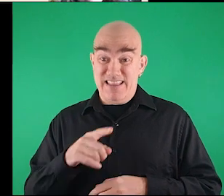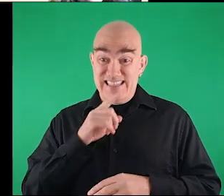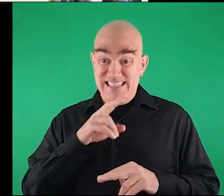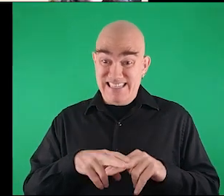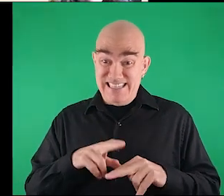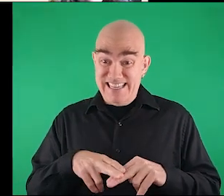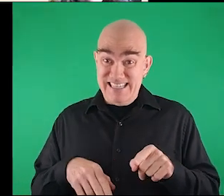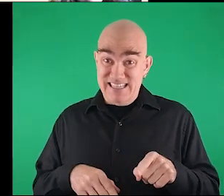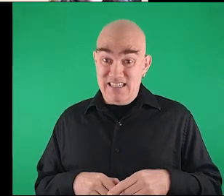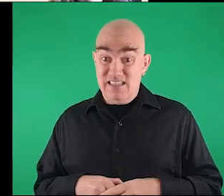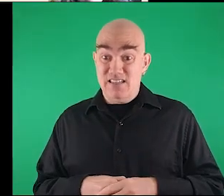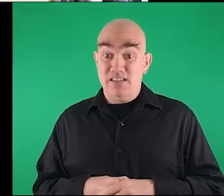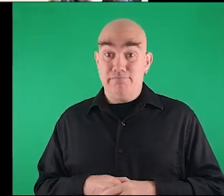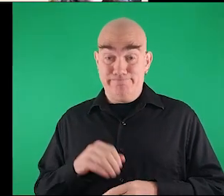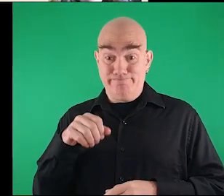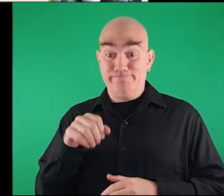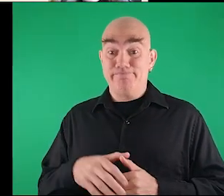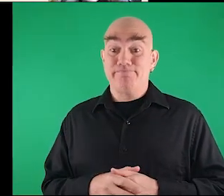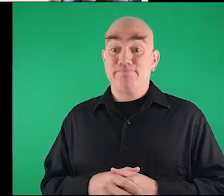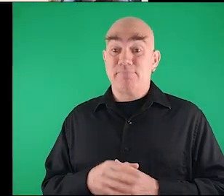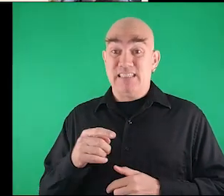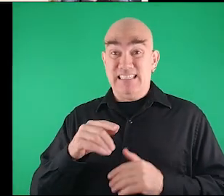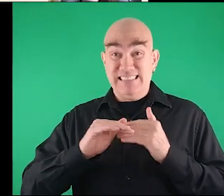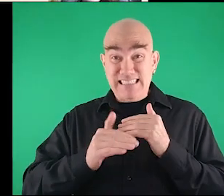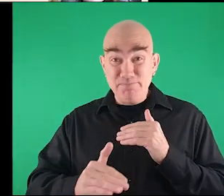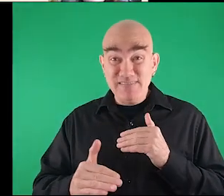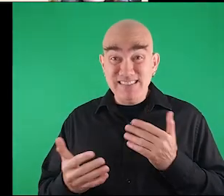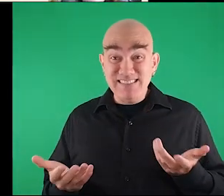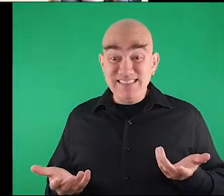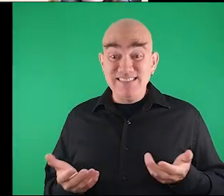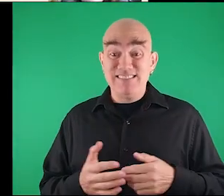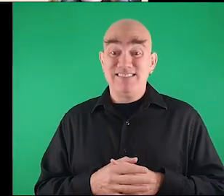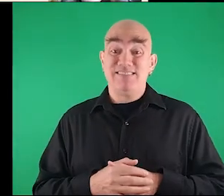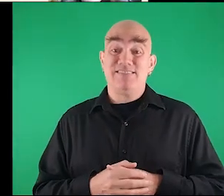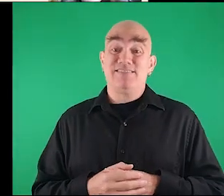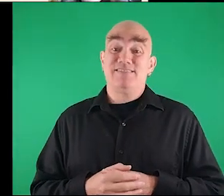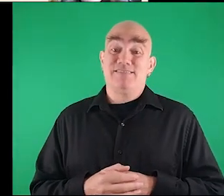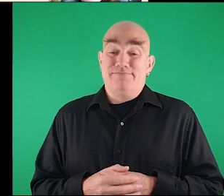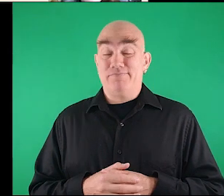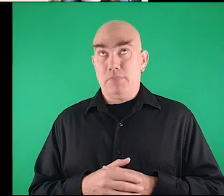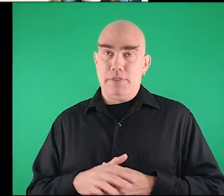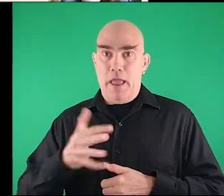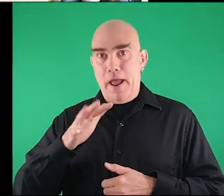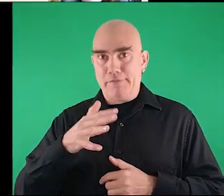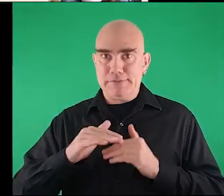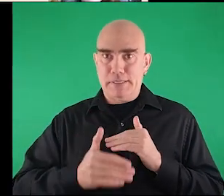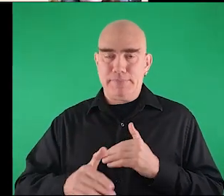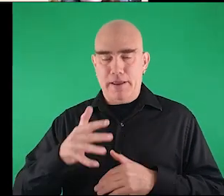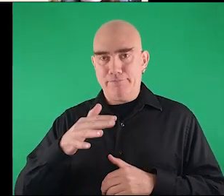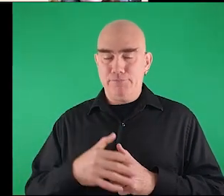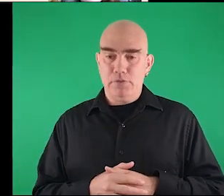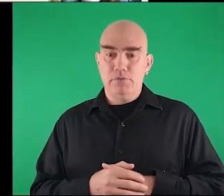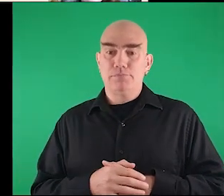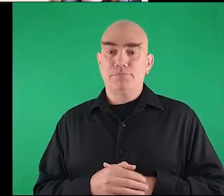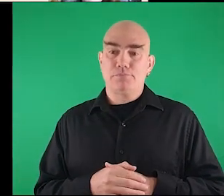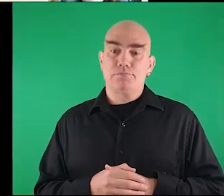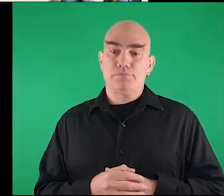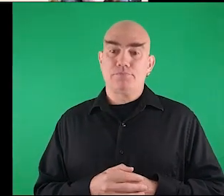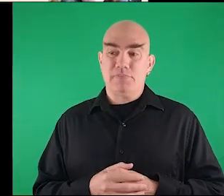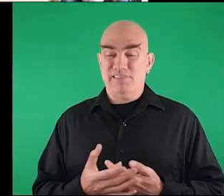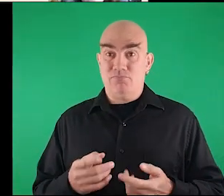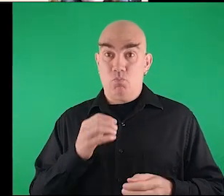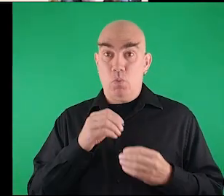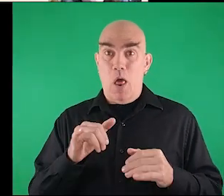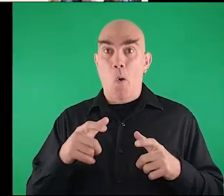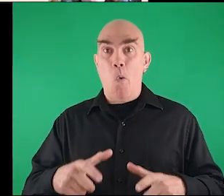this is a seat yes and this is these are steps yes it's a kind of